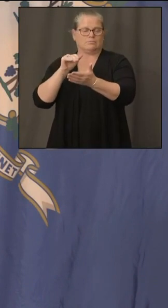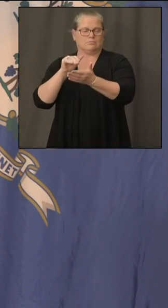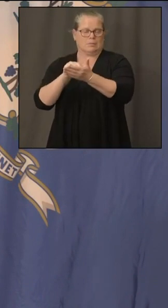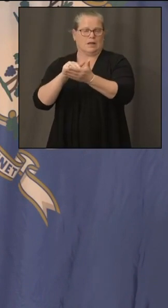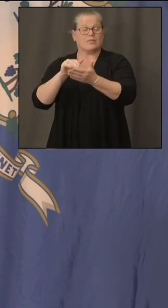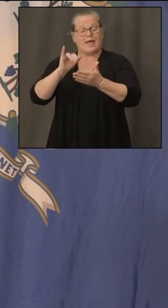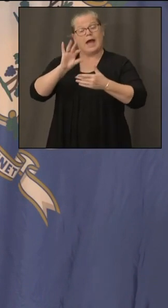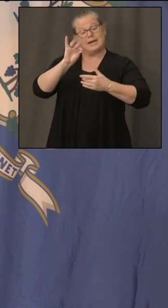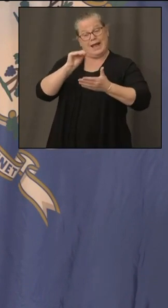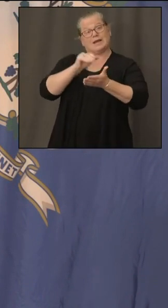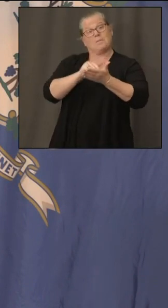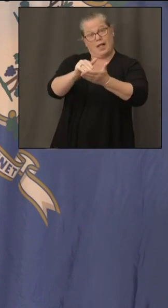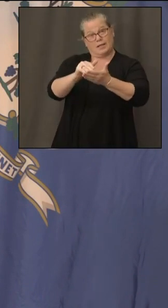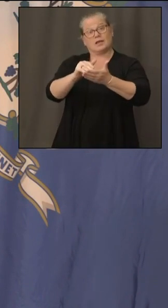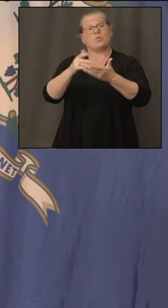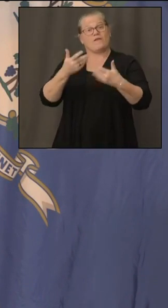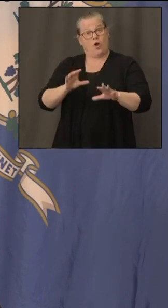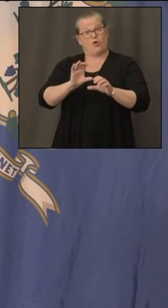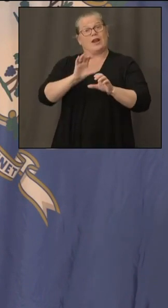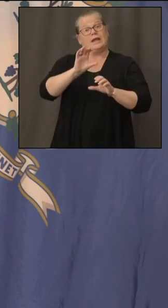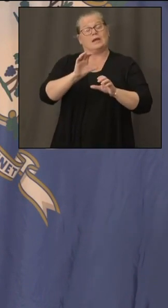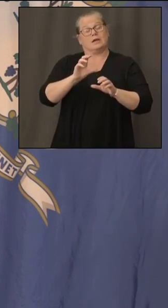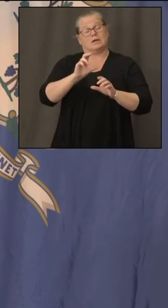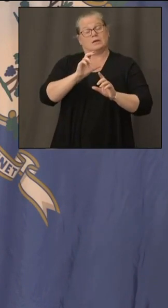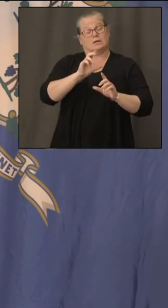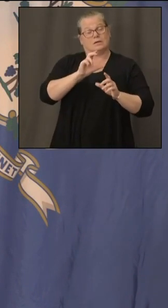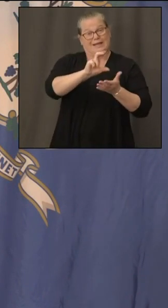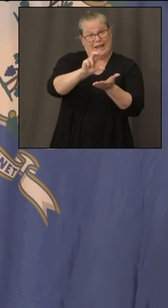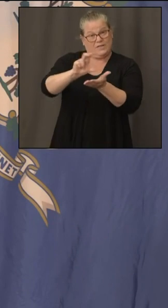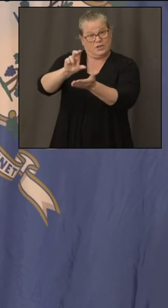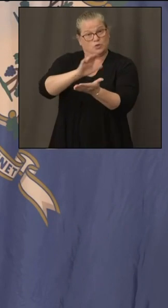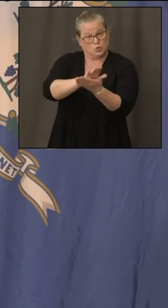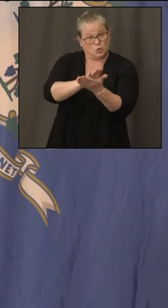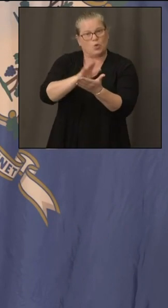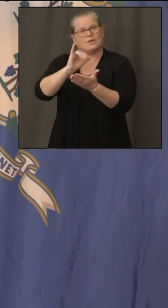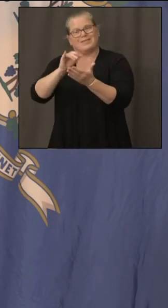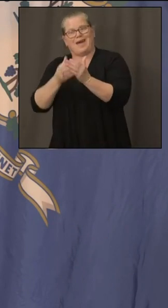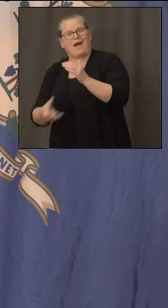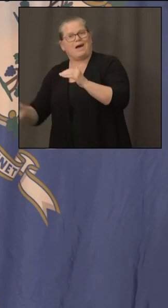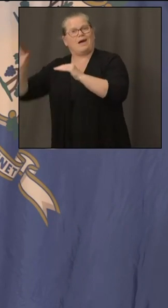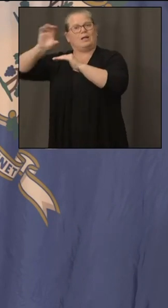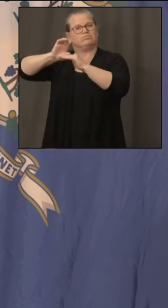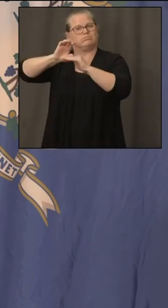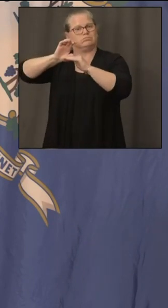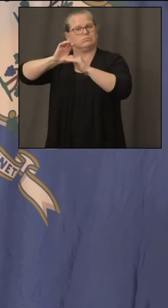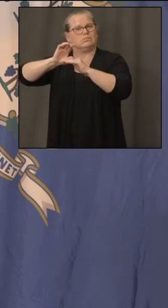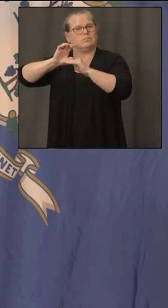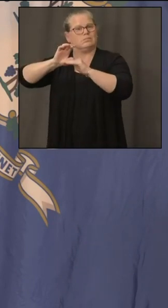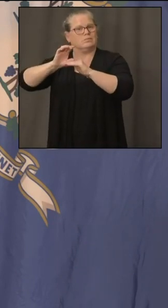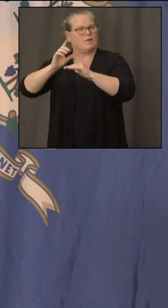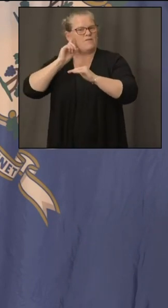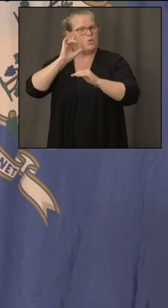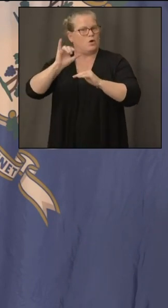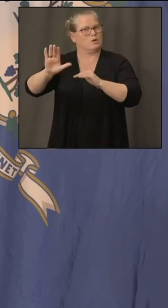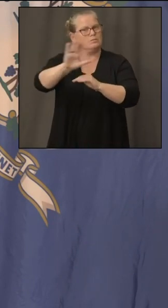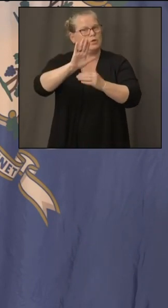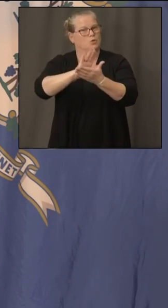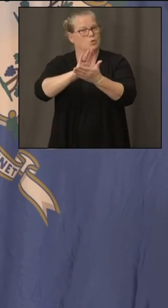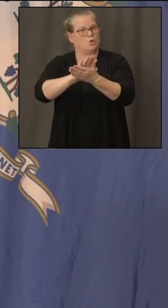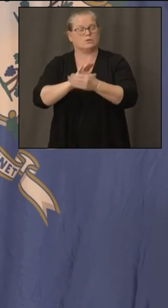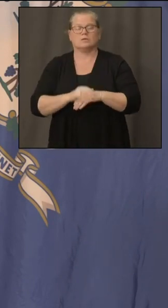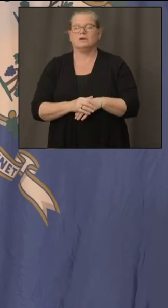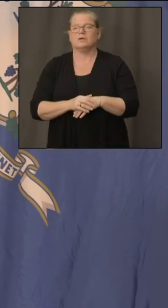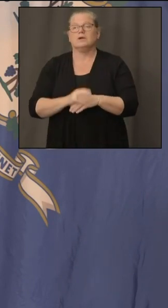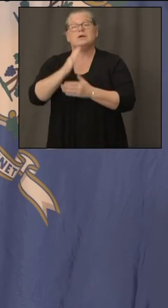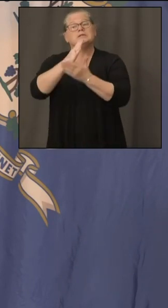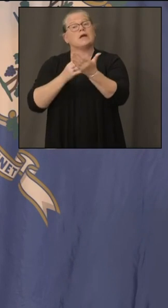shared amongst you so you can prioritize other you know smaller is transportation um just because of some of